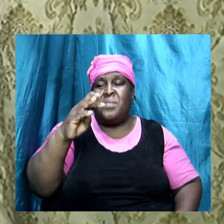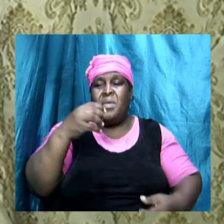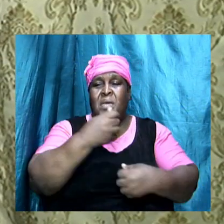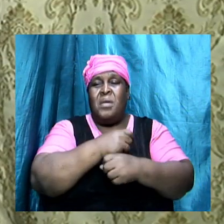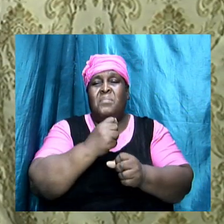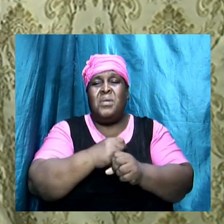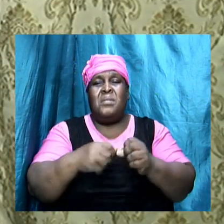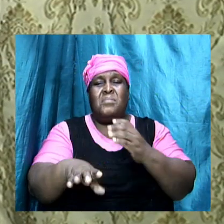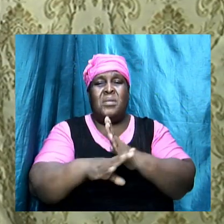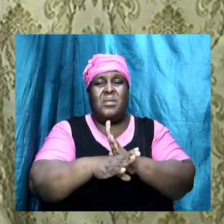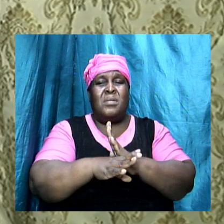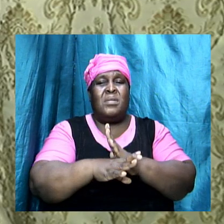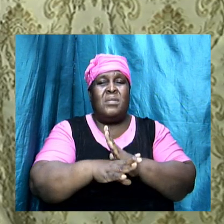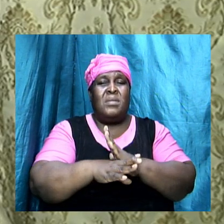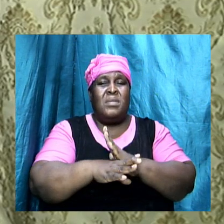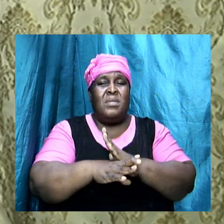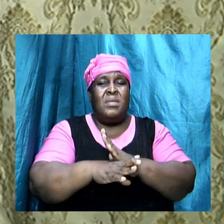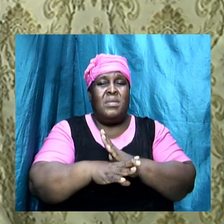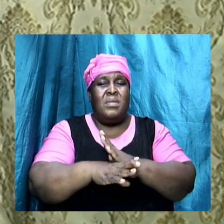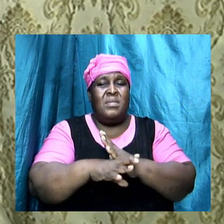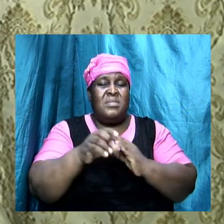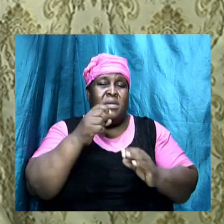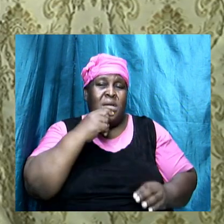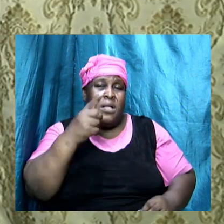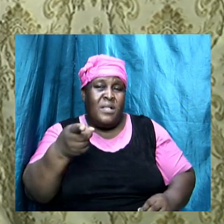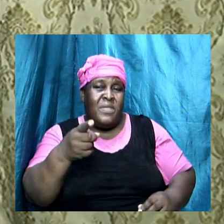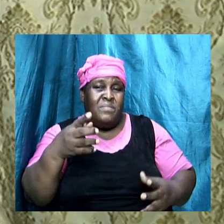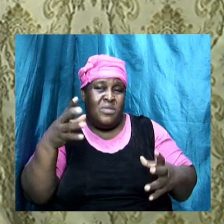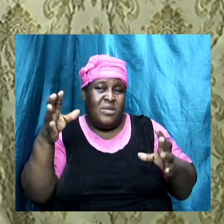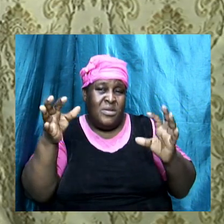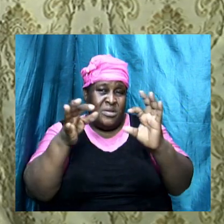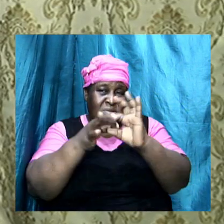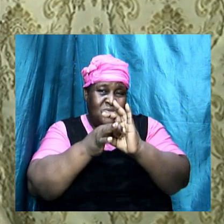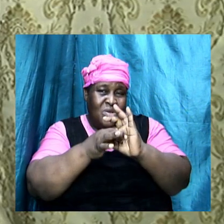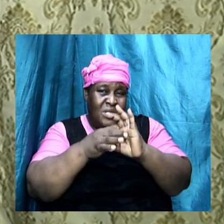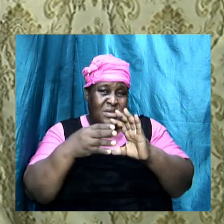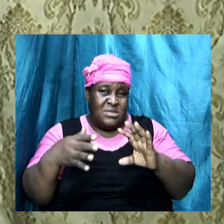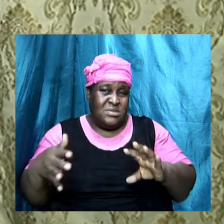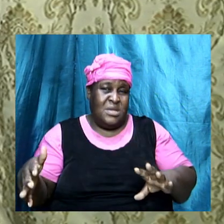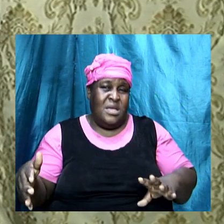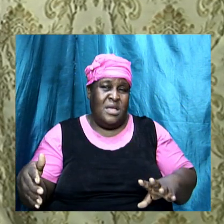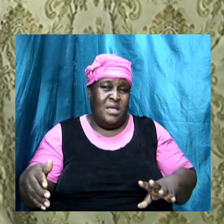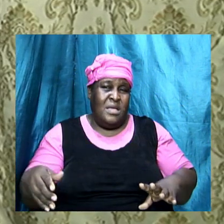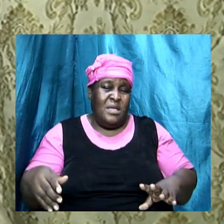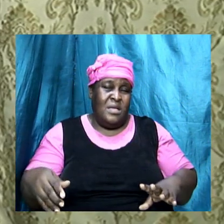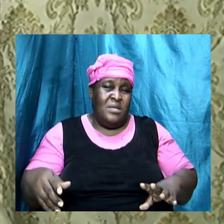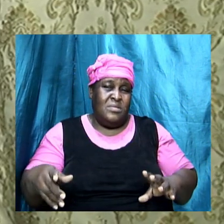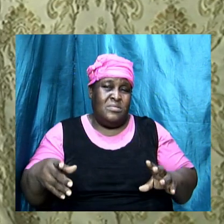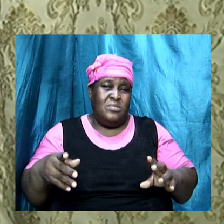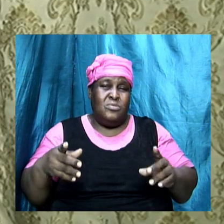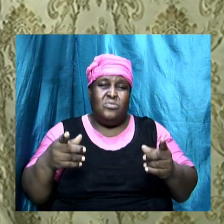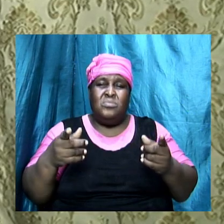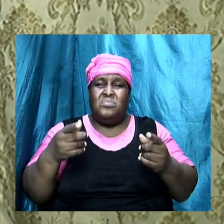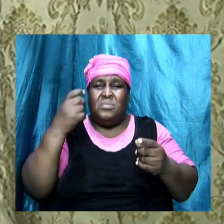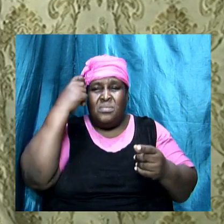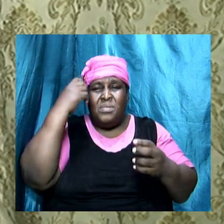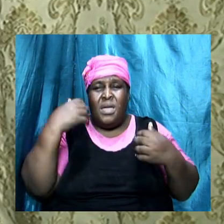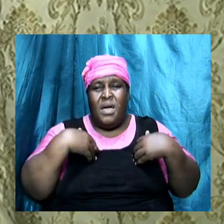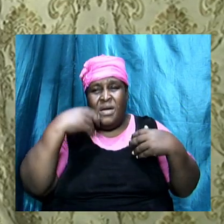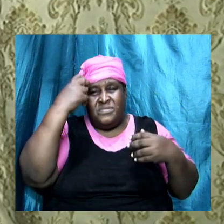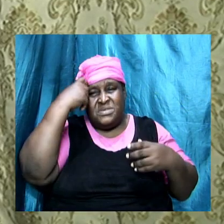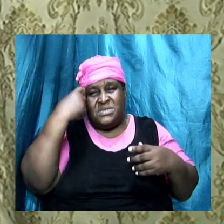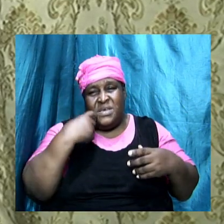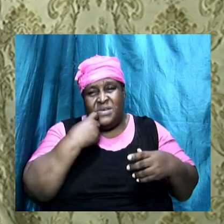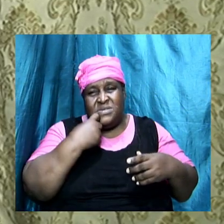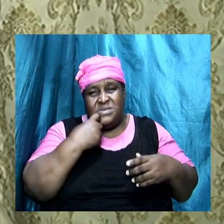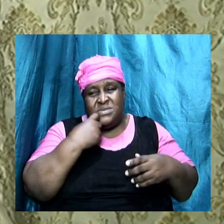people advise them and you see what advise them to do join themselves by committing sexual immorality still fornication and then